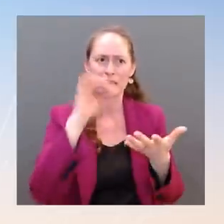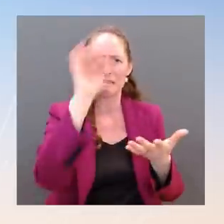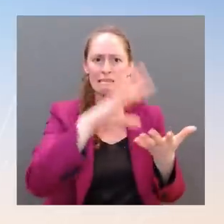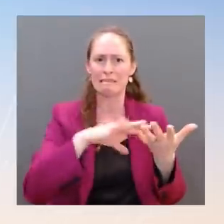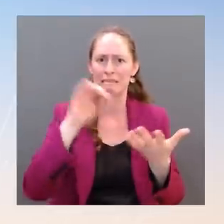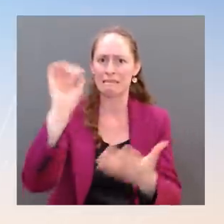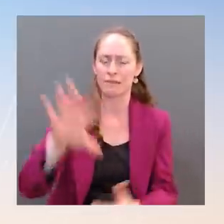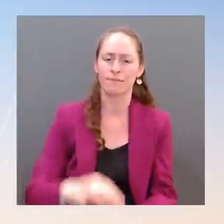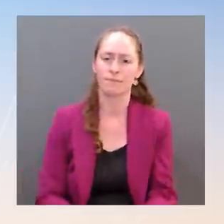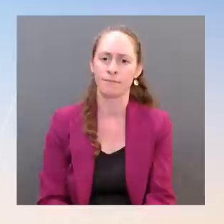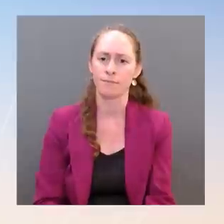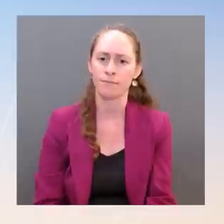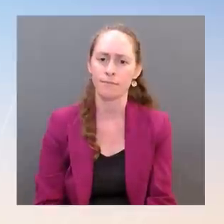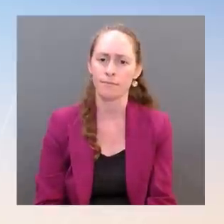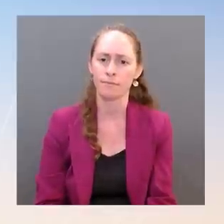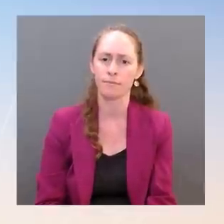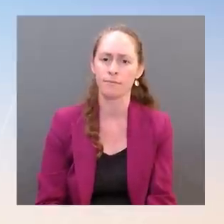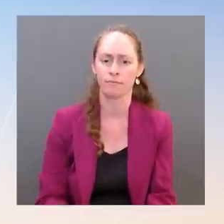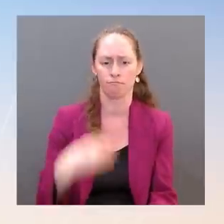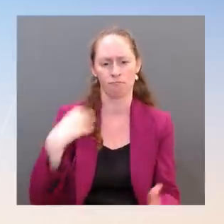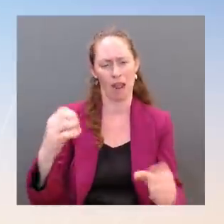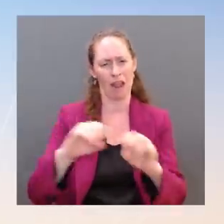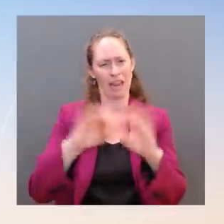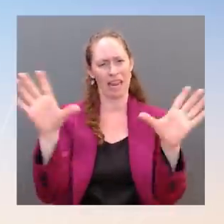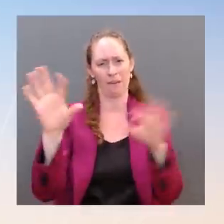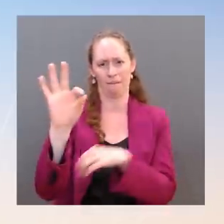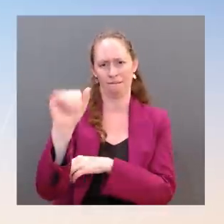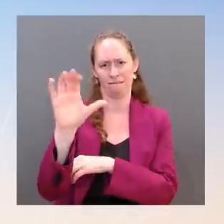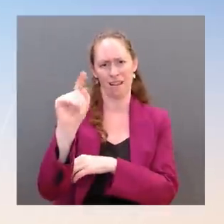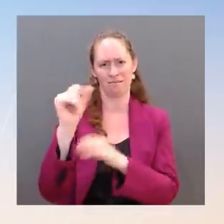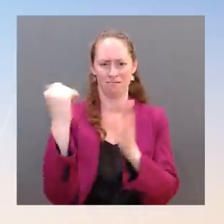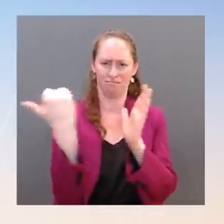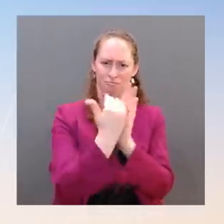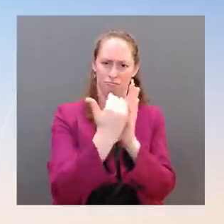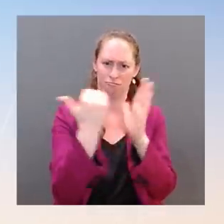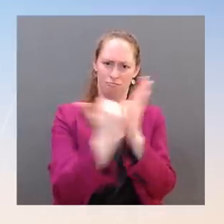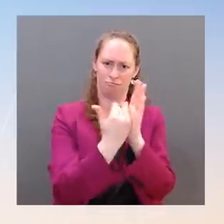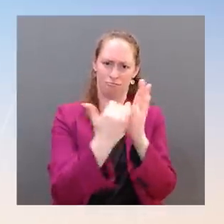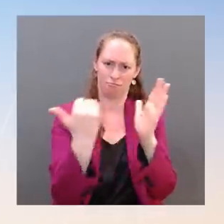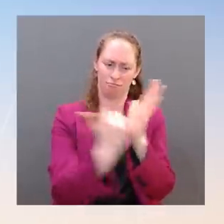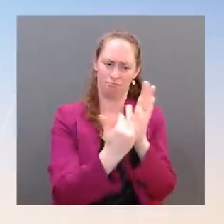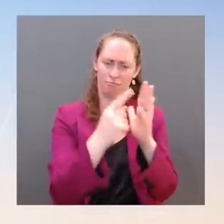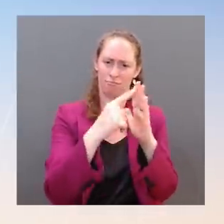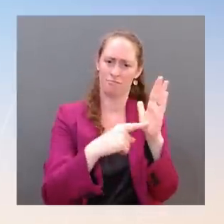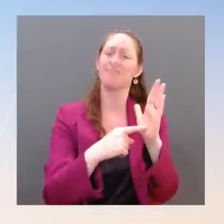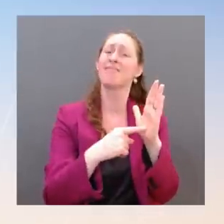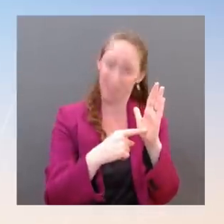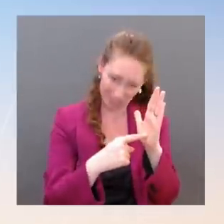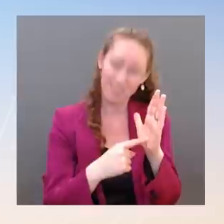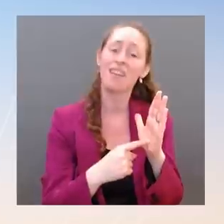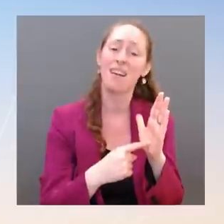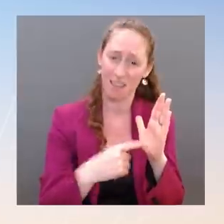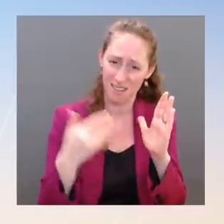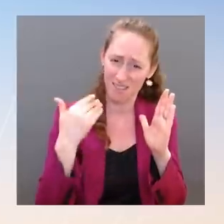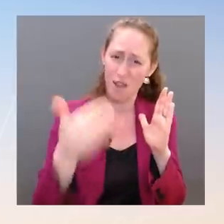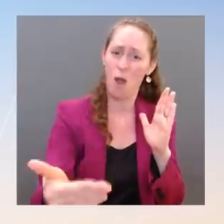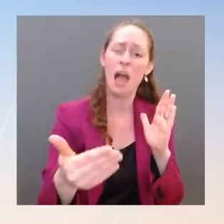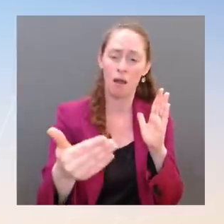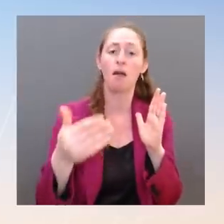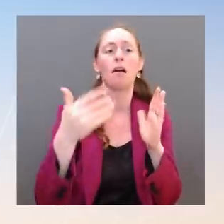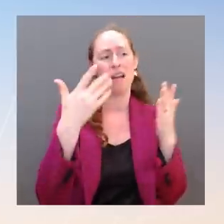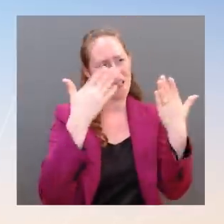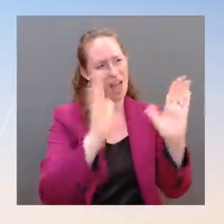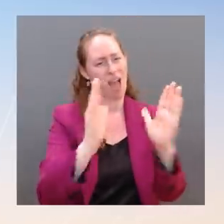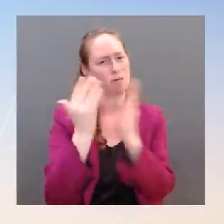the actual permission by Russia of large numbers of ships moving through the Black Sea and onto the world market. responding to that request and